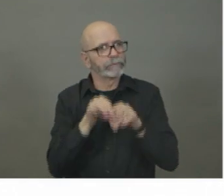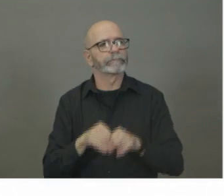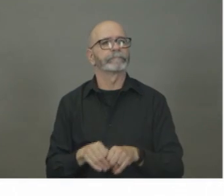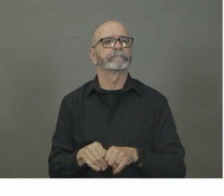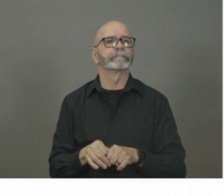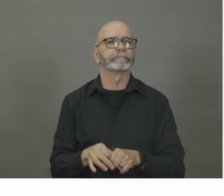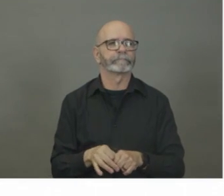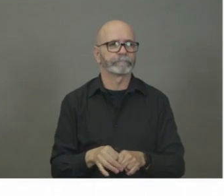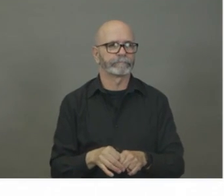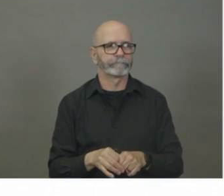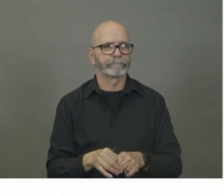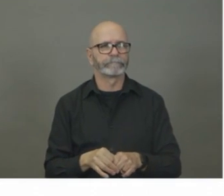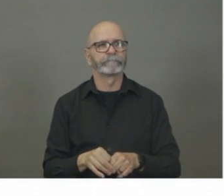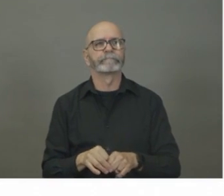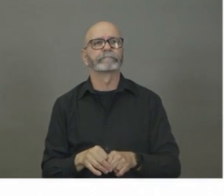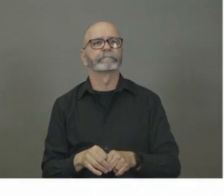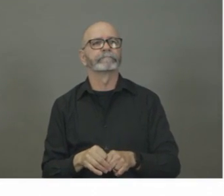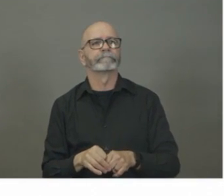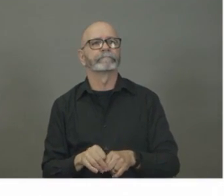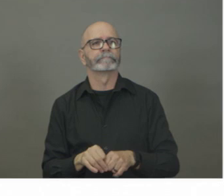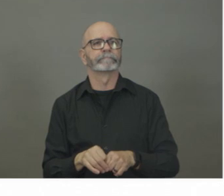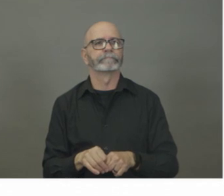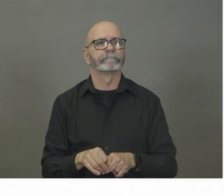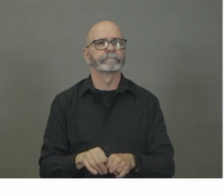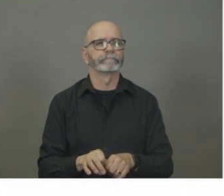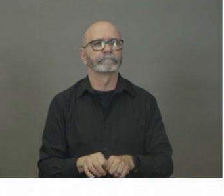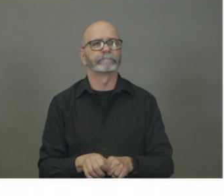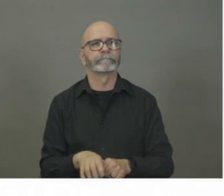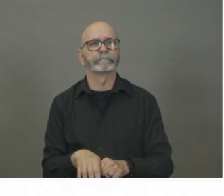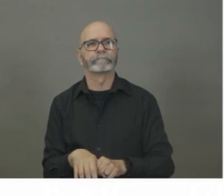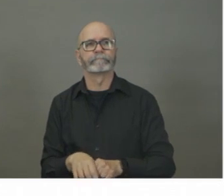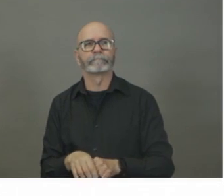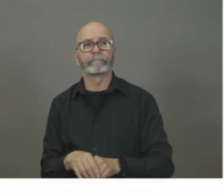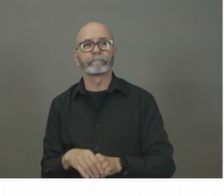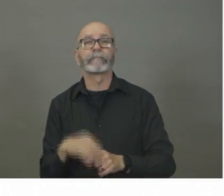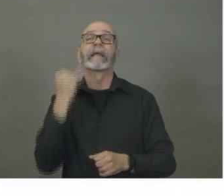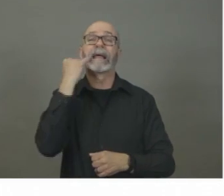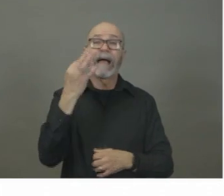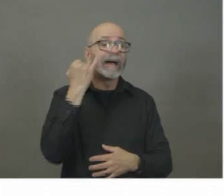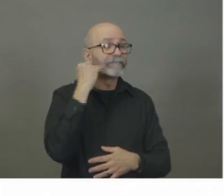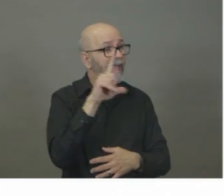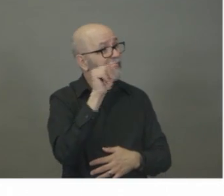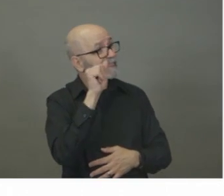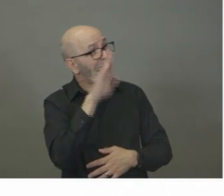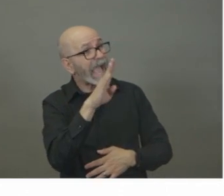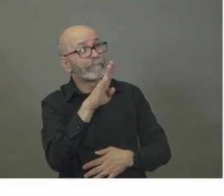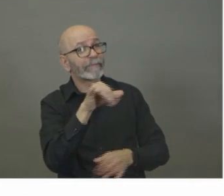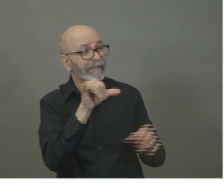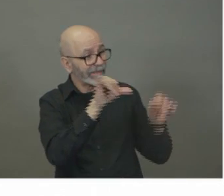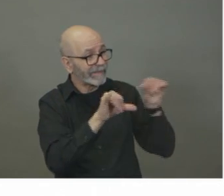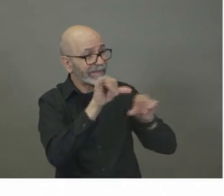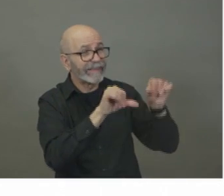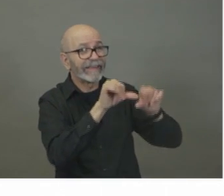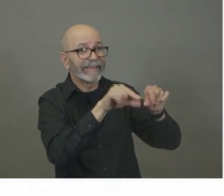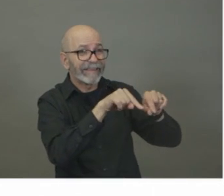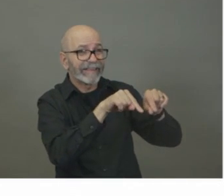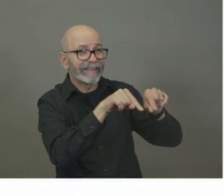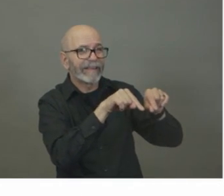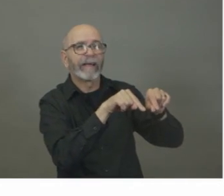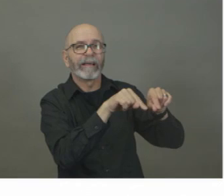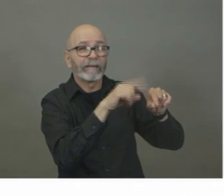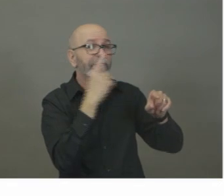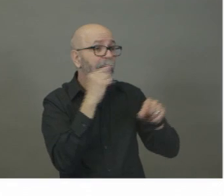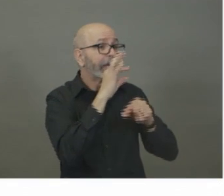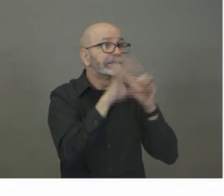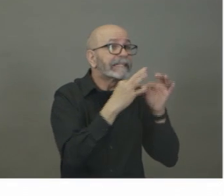Like everything, we have a certain capacity within our labs. So it's important that we funnel people through some system that we're only testing those